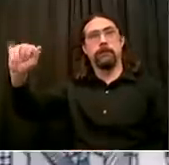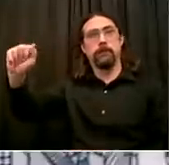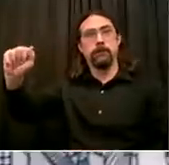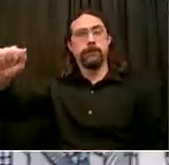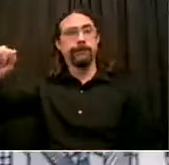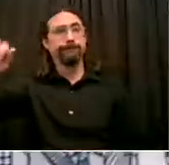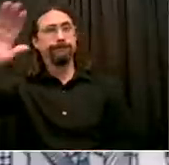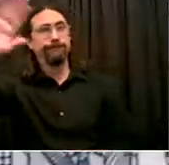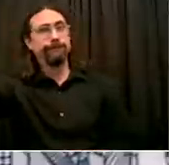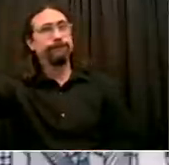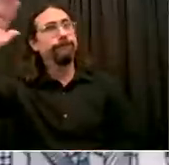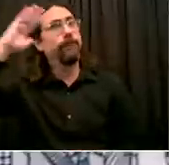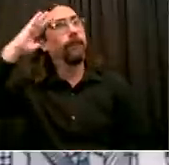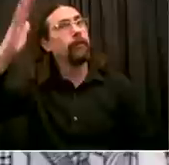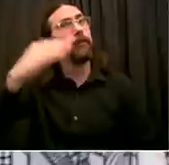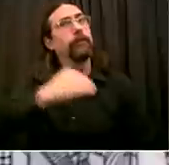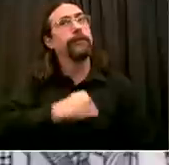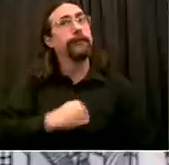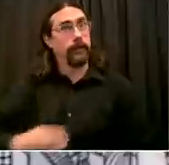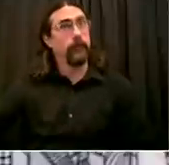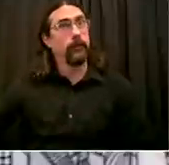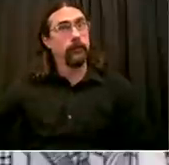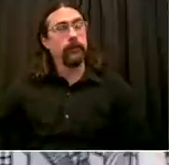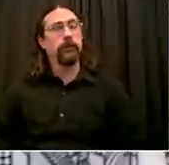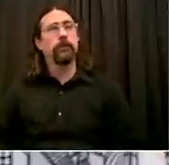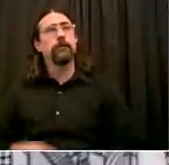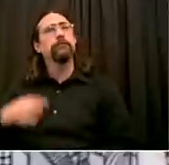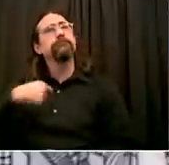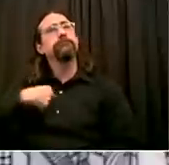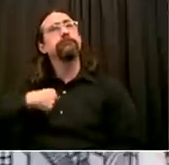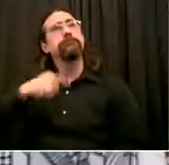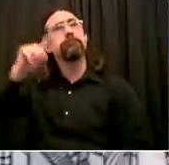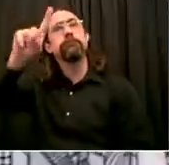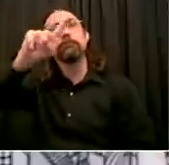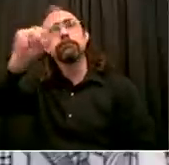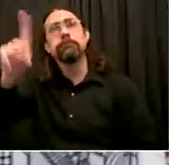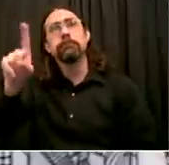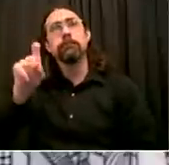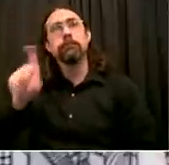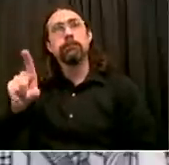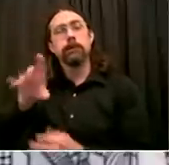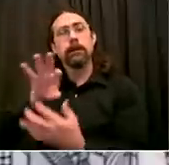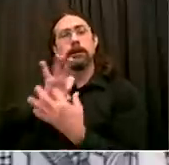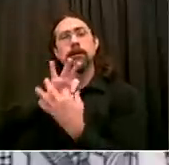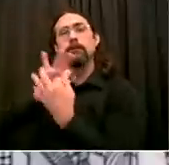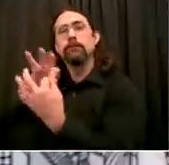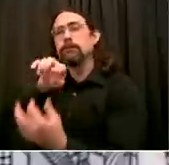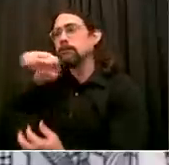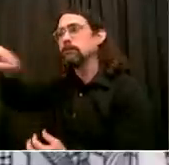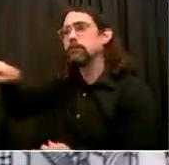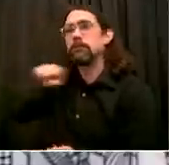regarding some of these yeshivas that appear to be operating despite the